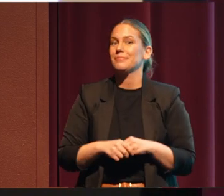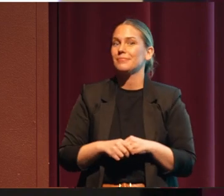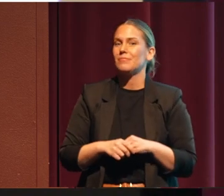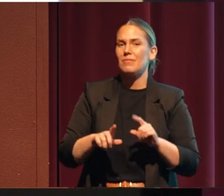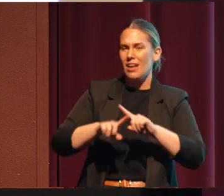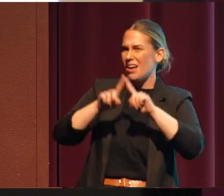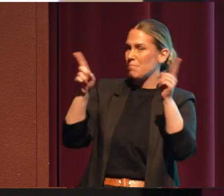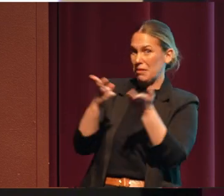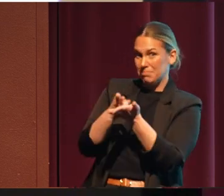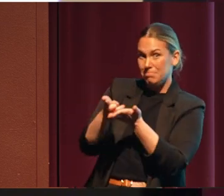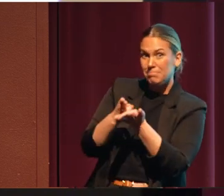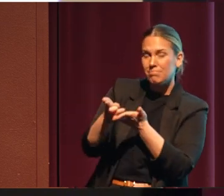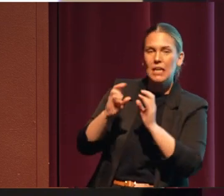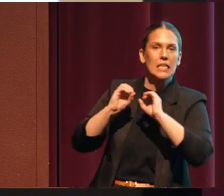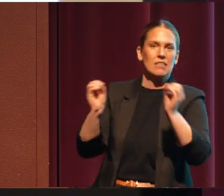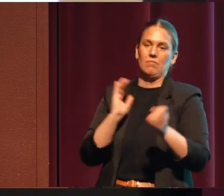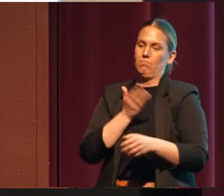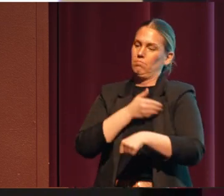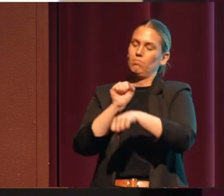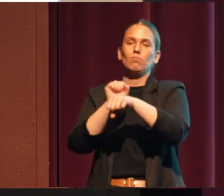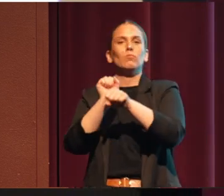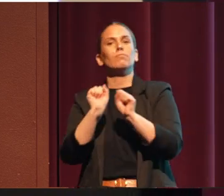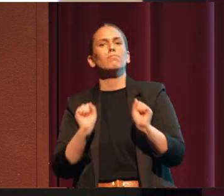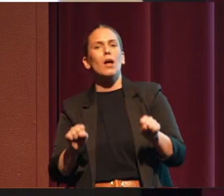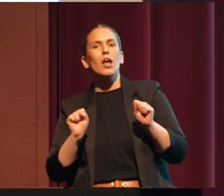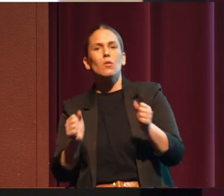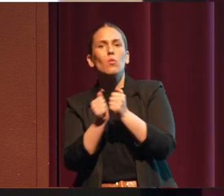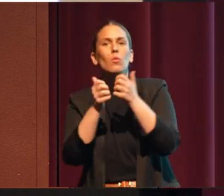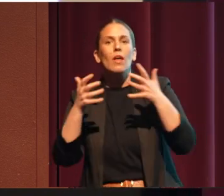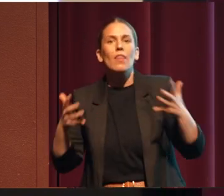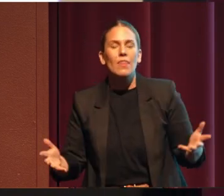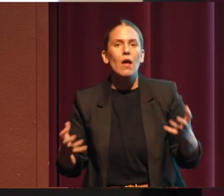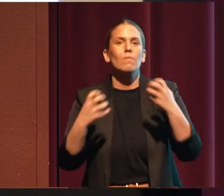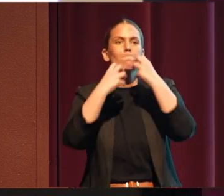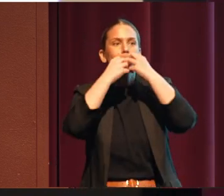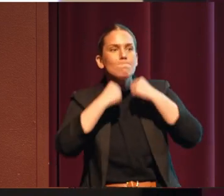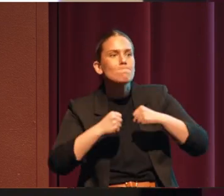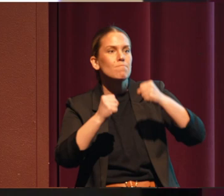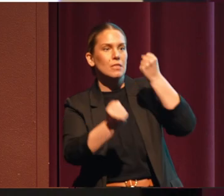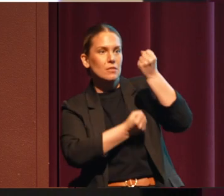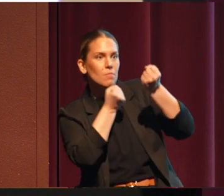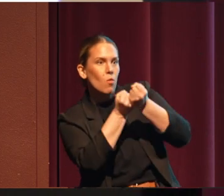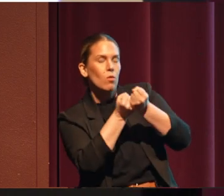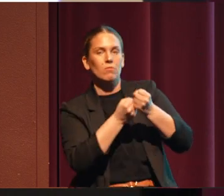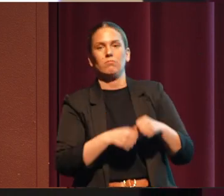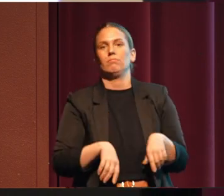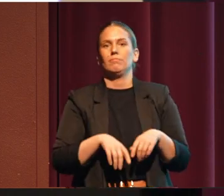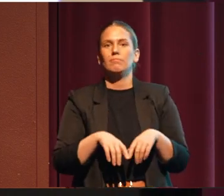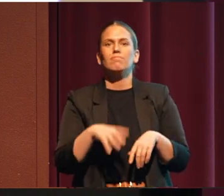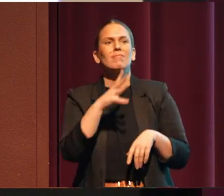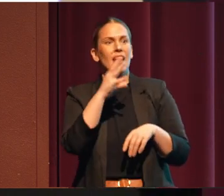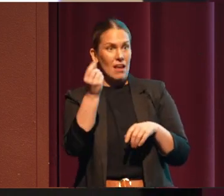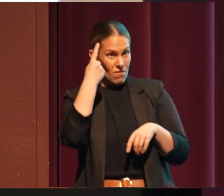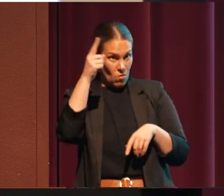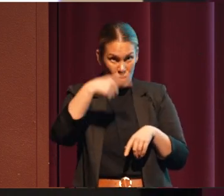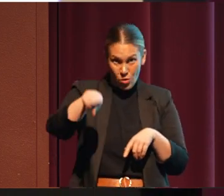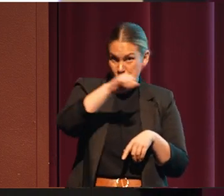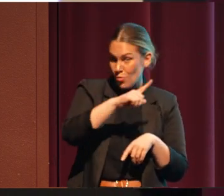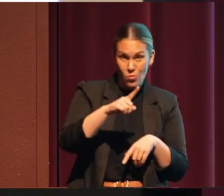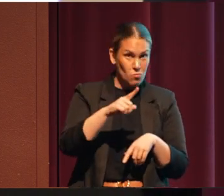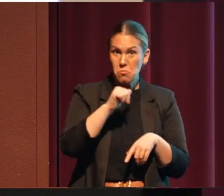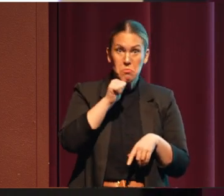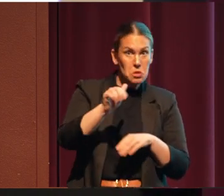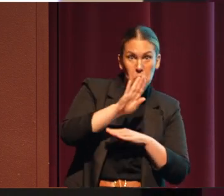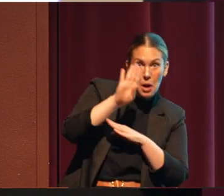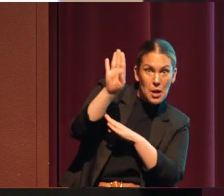But the truth is, is that none of this work would be possible without the critical support that you provide to the land trust. And for those of you who didn't raise their hand,